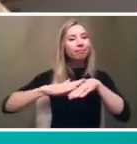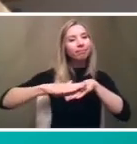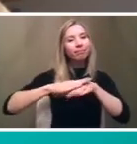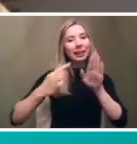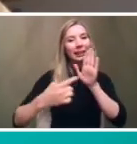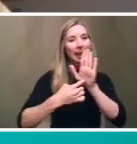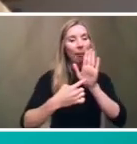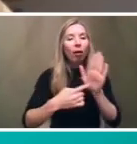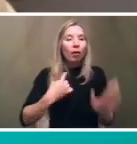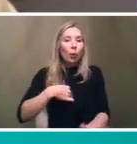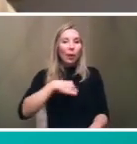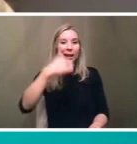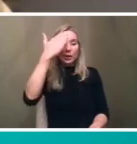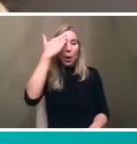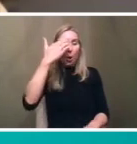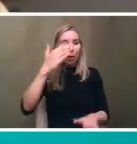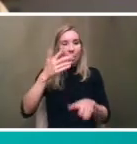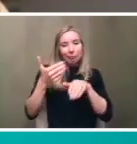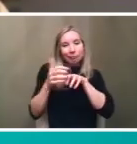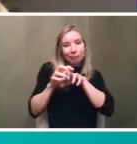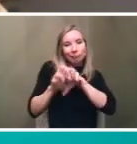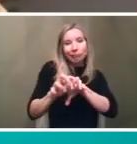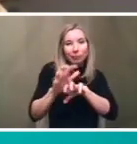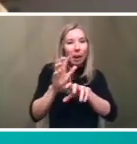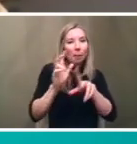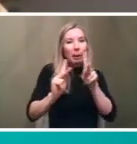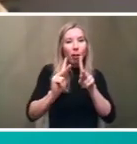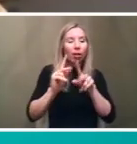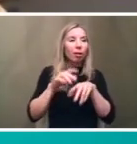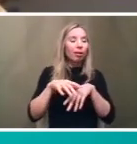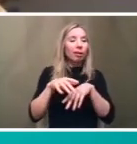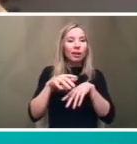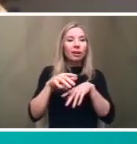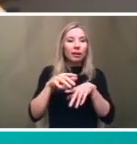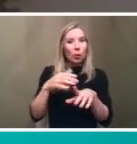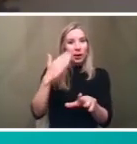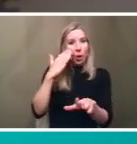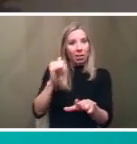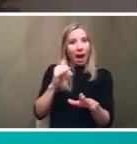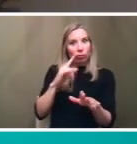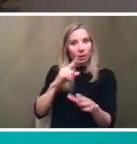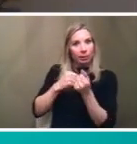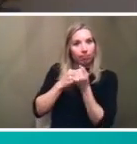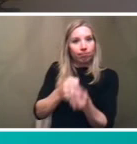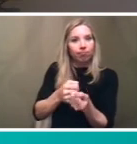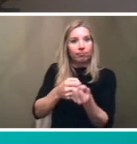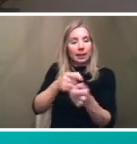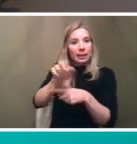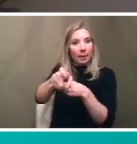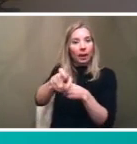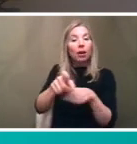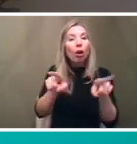population population density and demographics are an important part of what drives demand we also know that employment